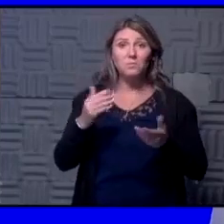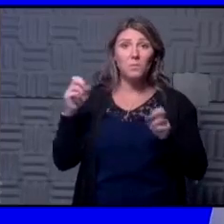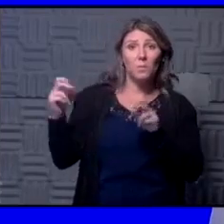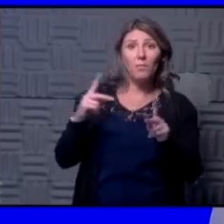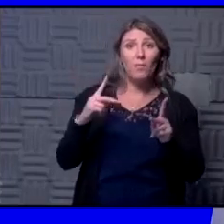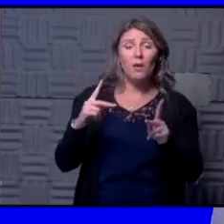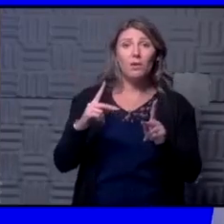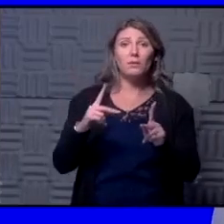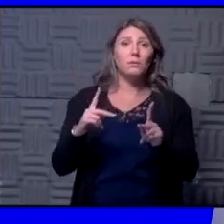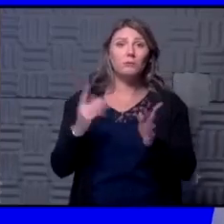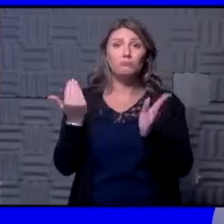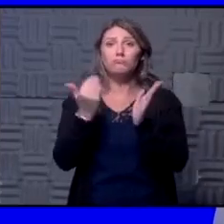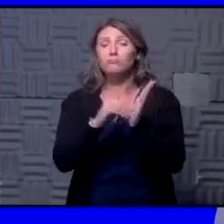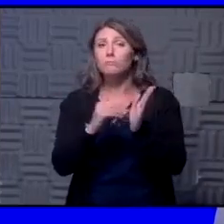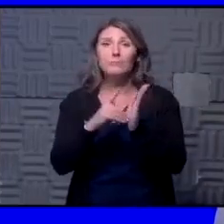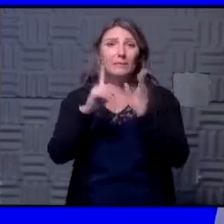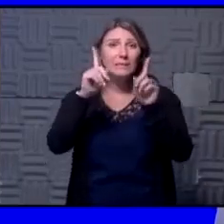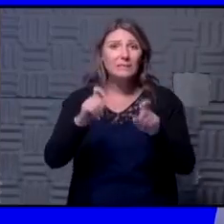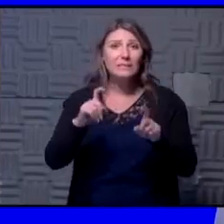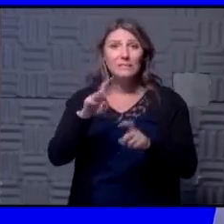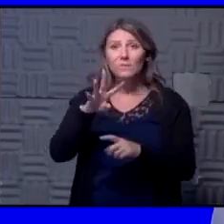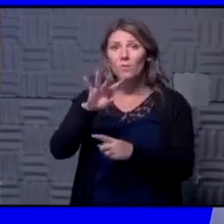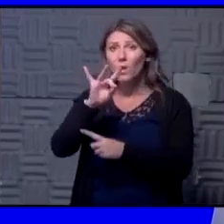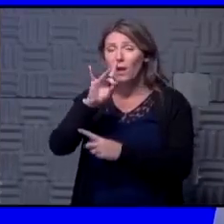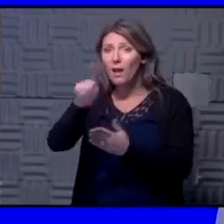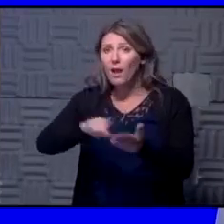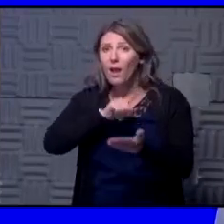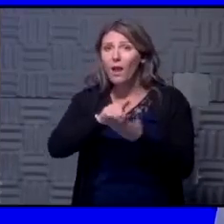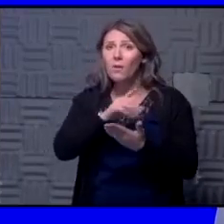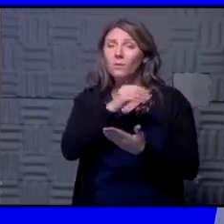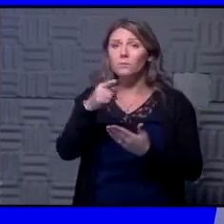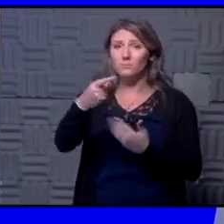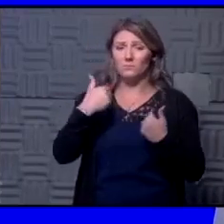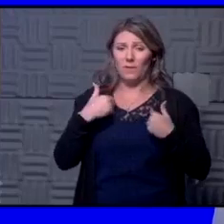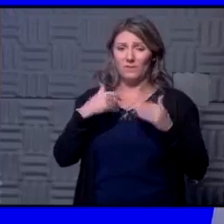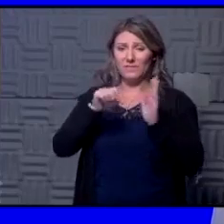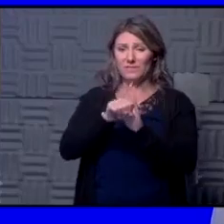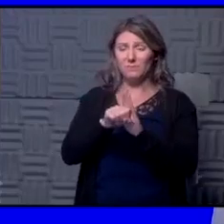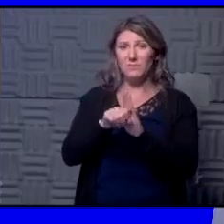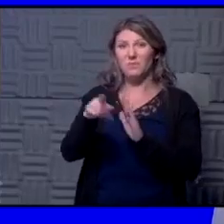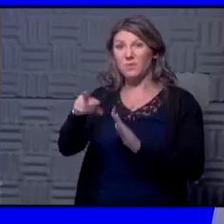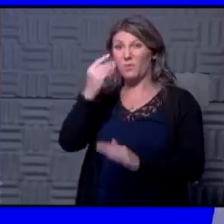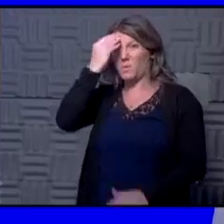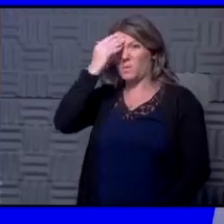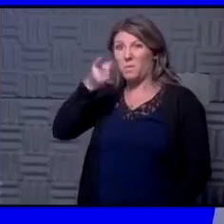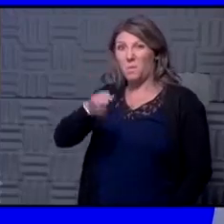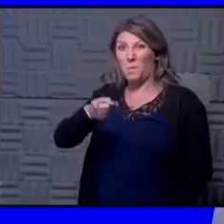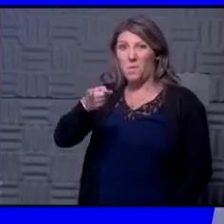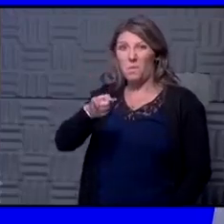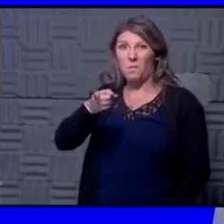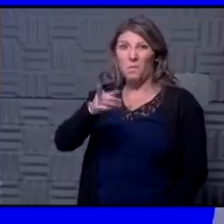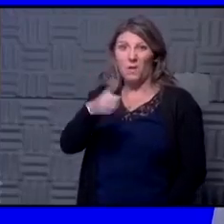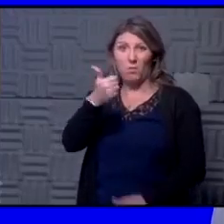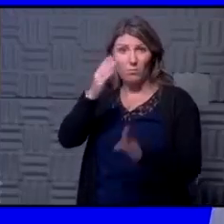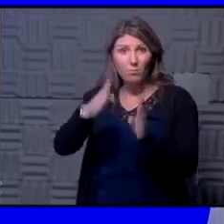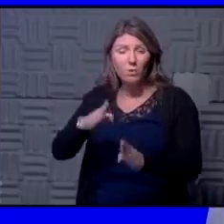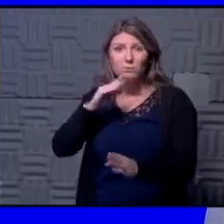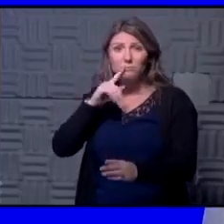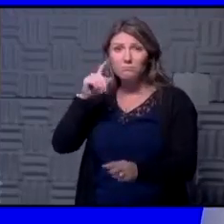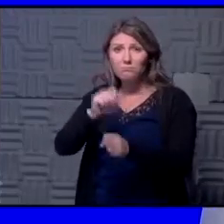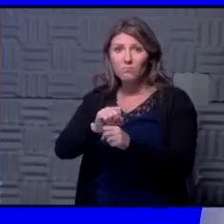a test say in 48 hours but if you have symptoms and you've been around somebody who you know is a uh confirmed case